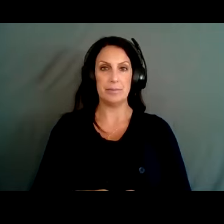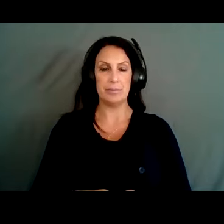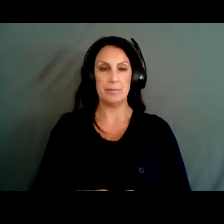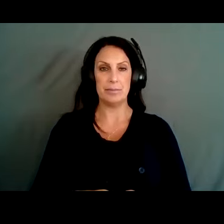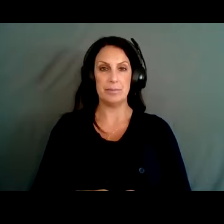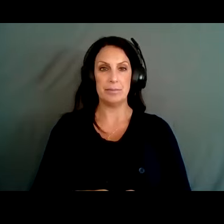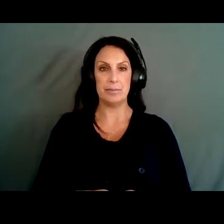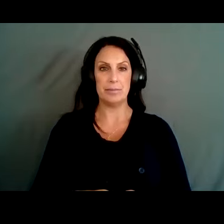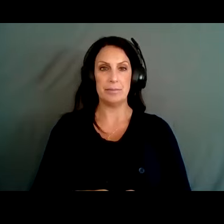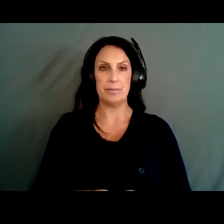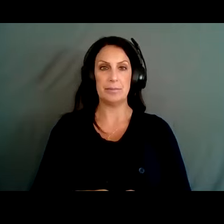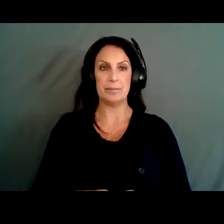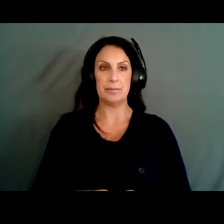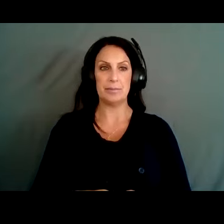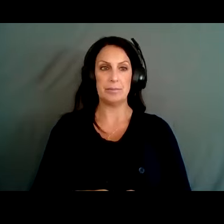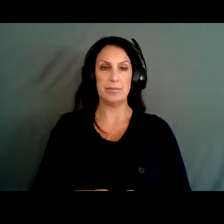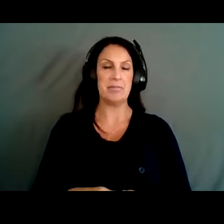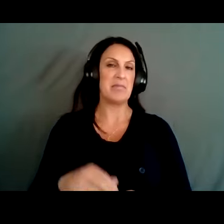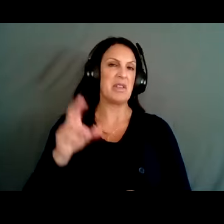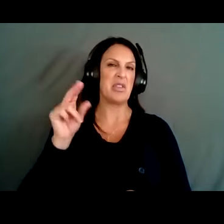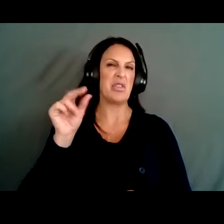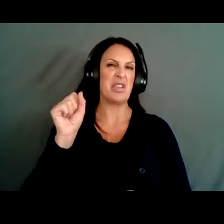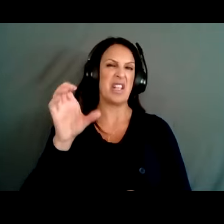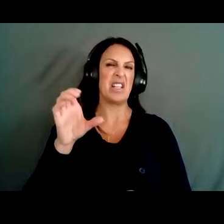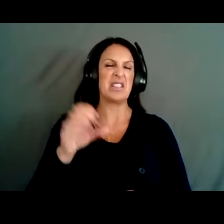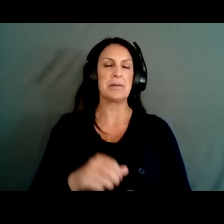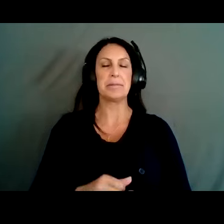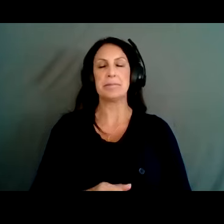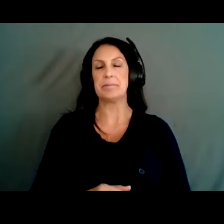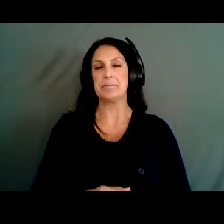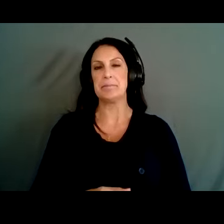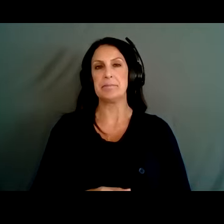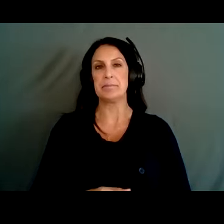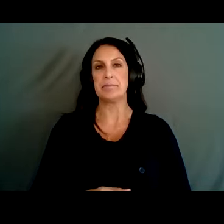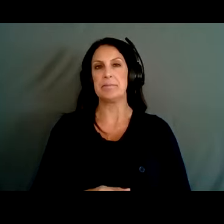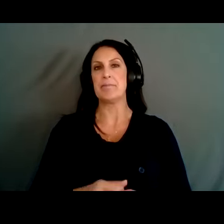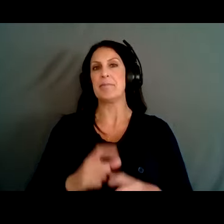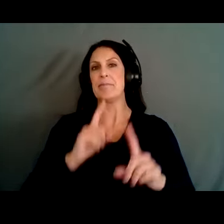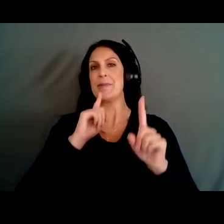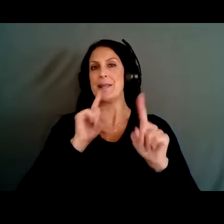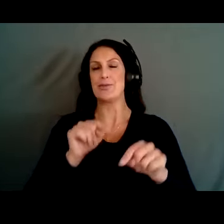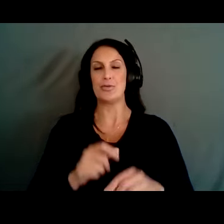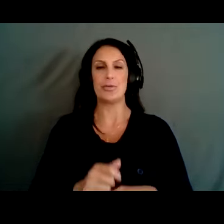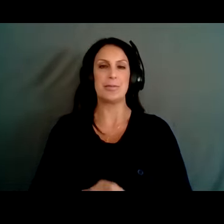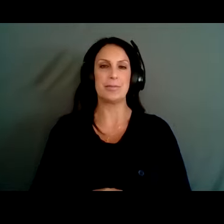Terrific. I'm going to give everybody about 30 seconds or so to put in their selection.